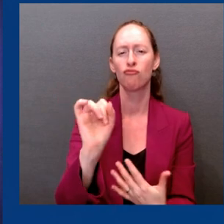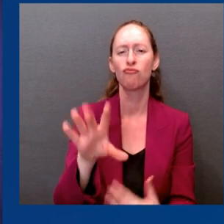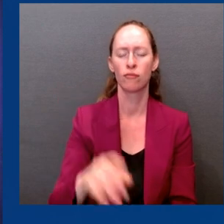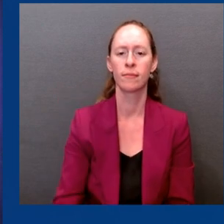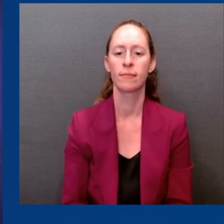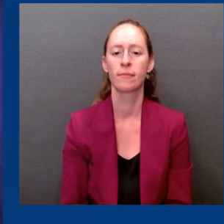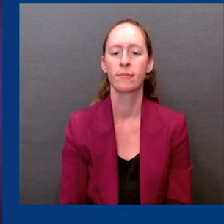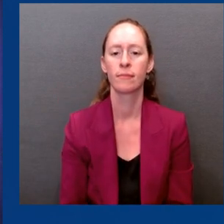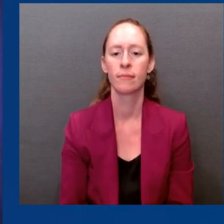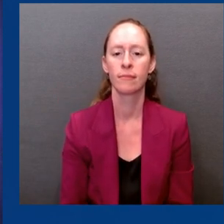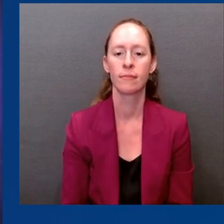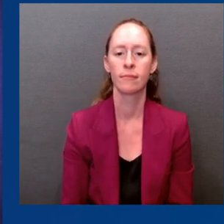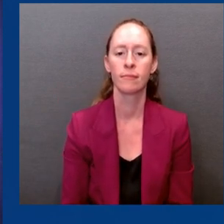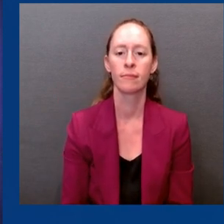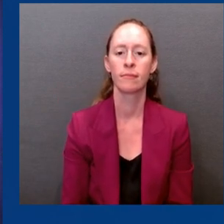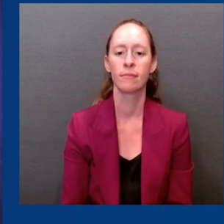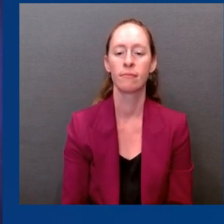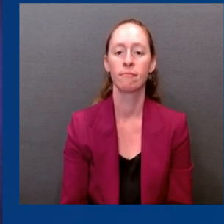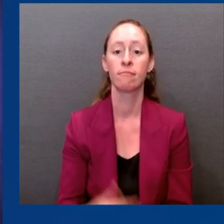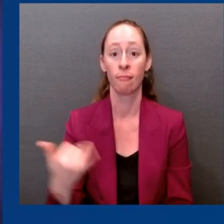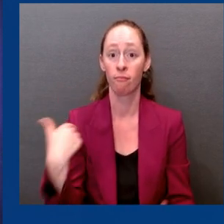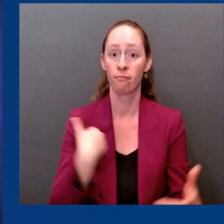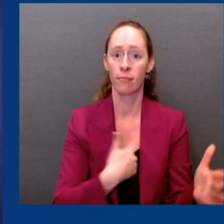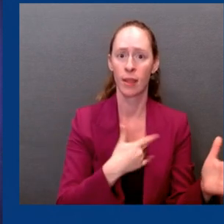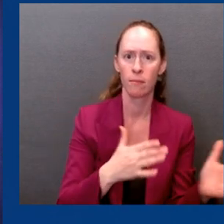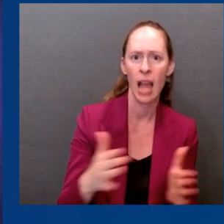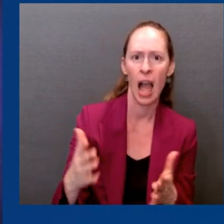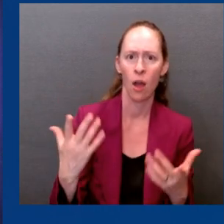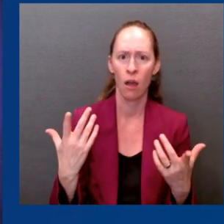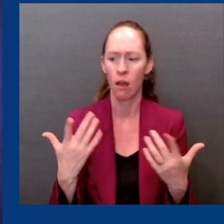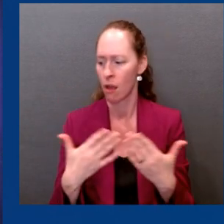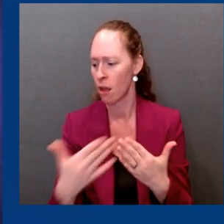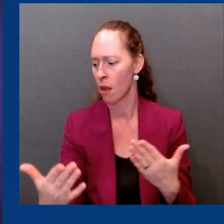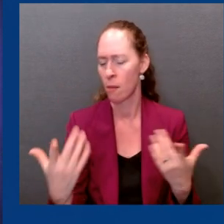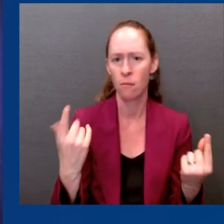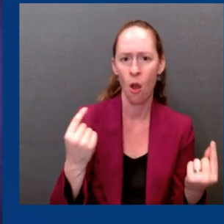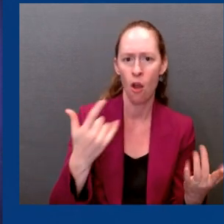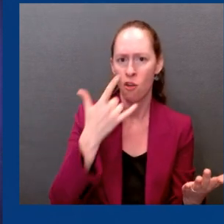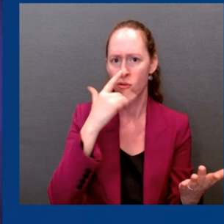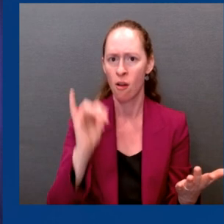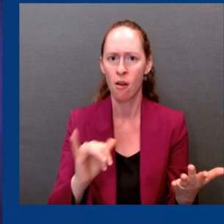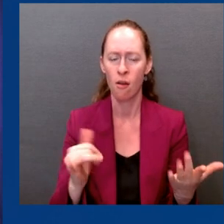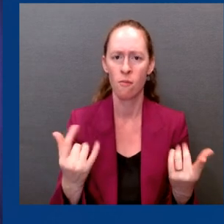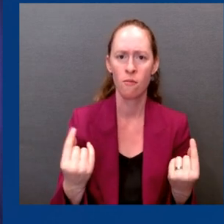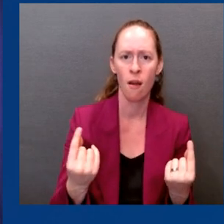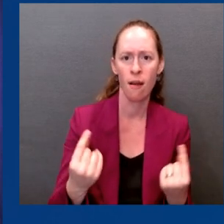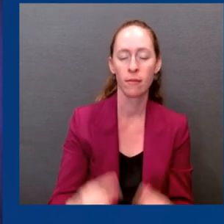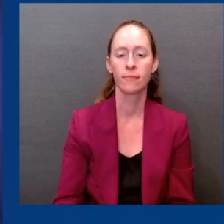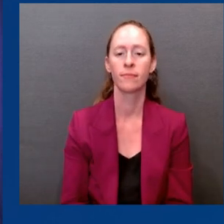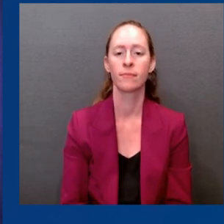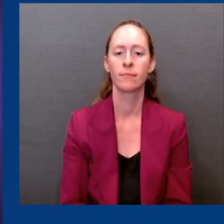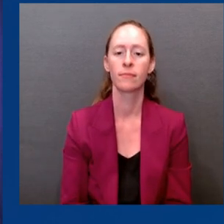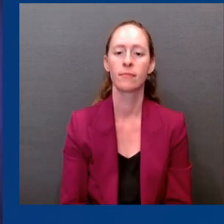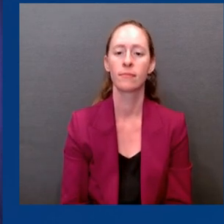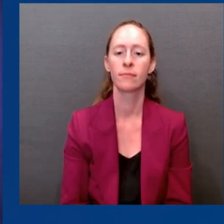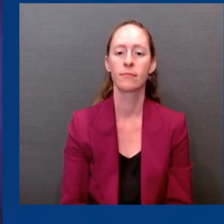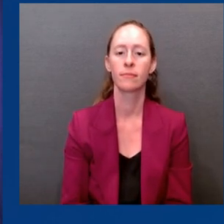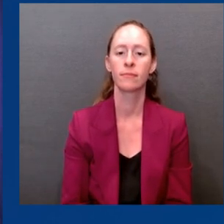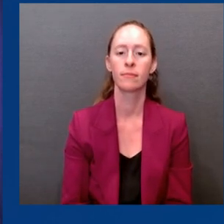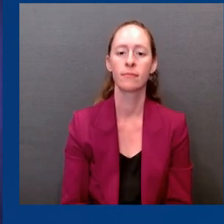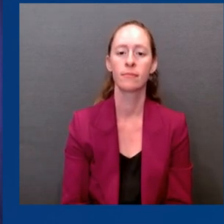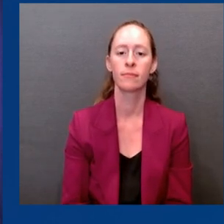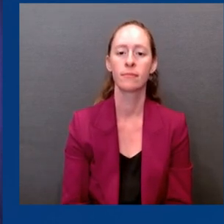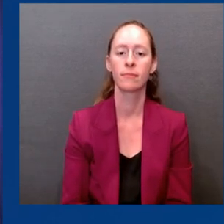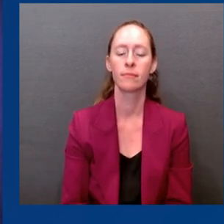of today was really executed far earlier. And so we're constantly trying to stay ahead of this. And we